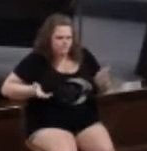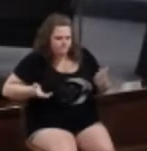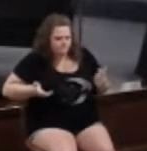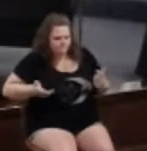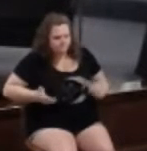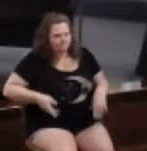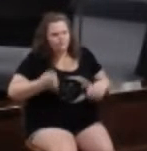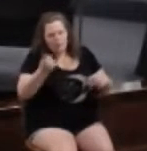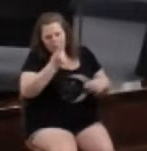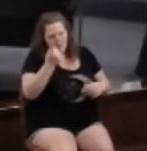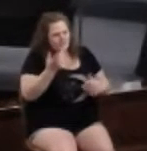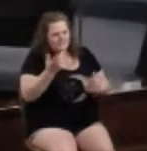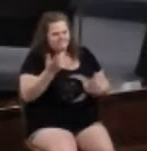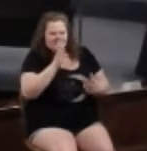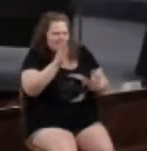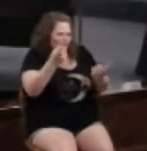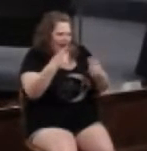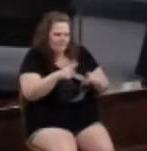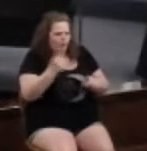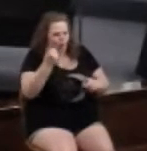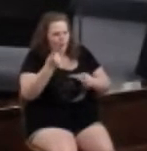It has never happened.